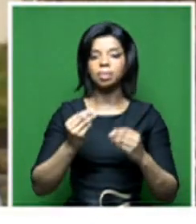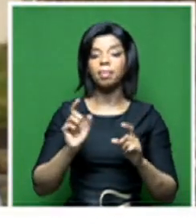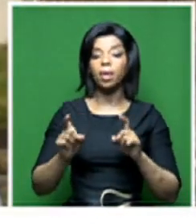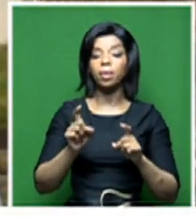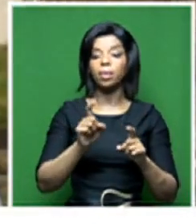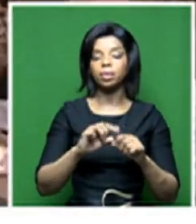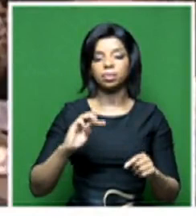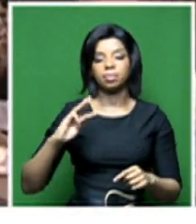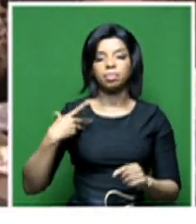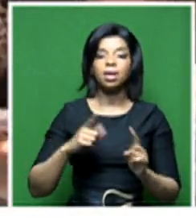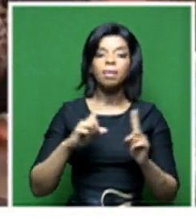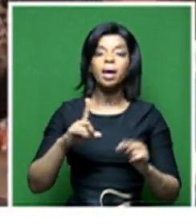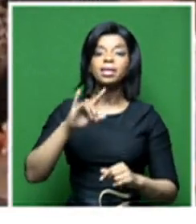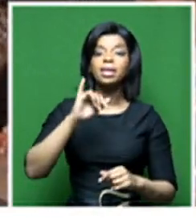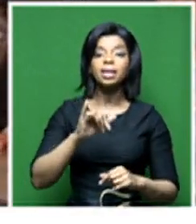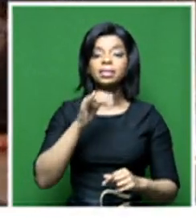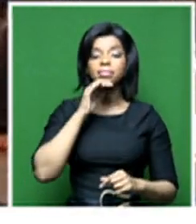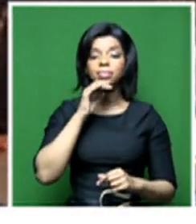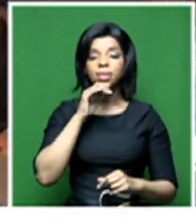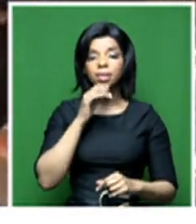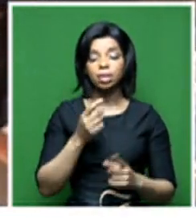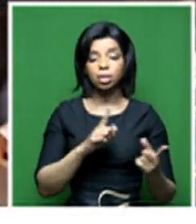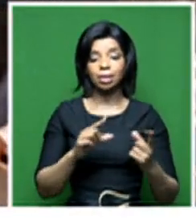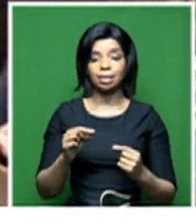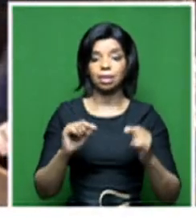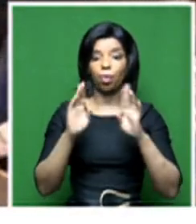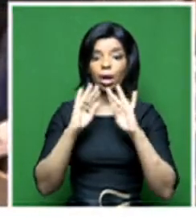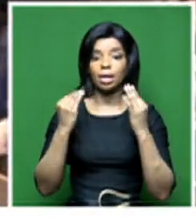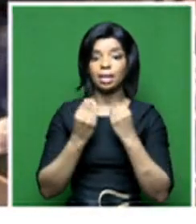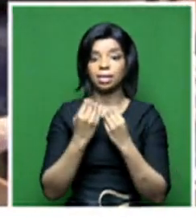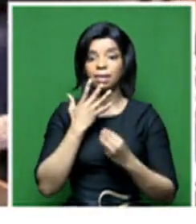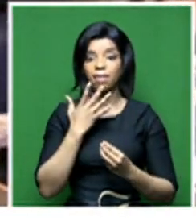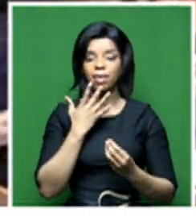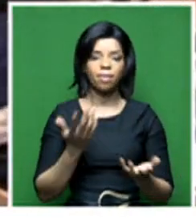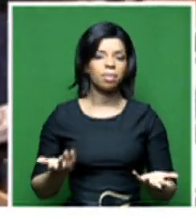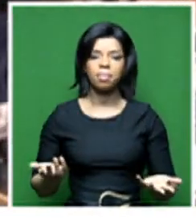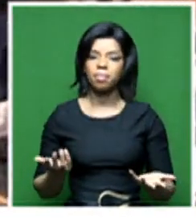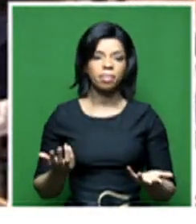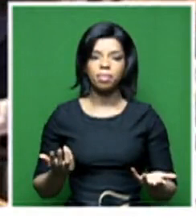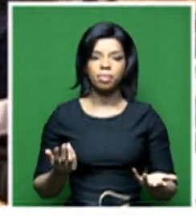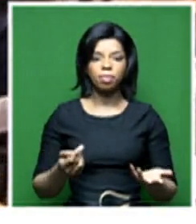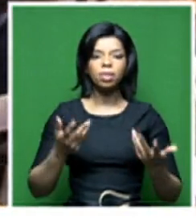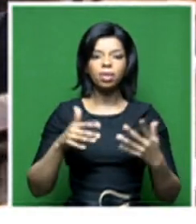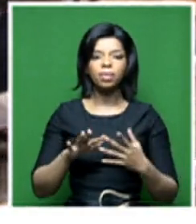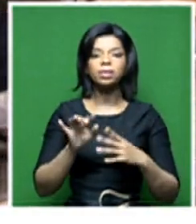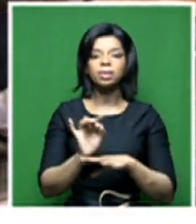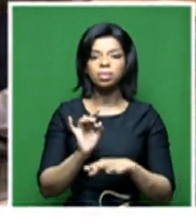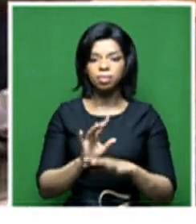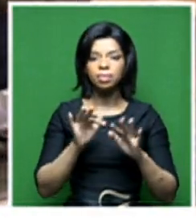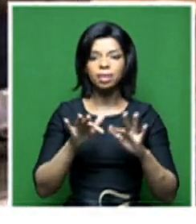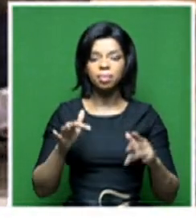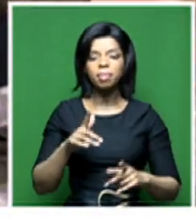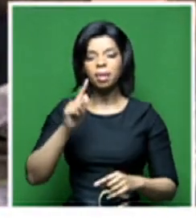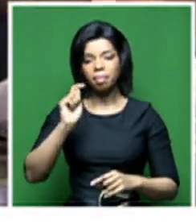that doesn't do the organisation any favour so it loses both advertising revenue and it has an exodus of people paying TV